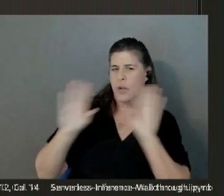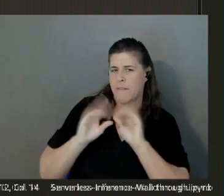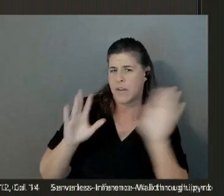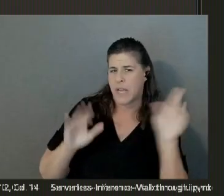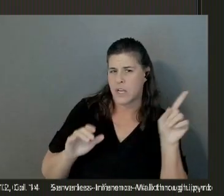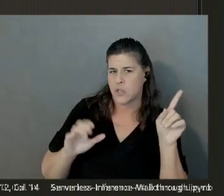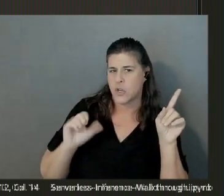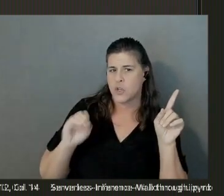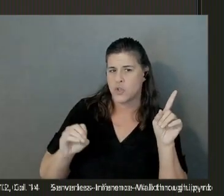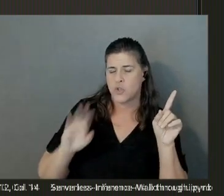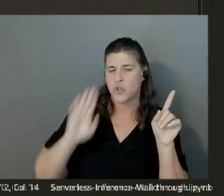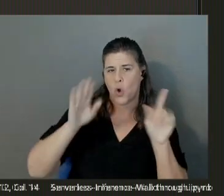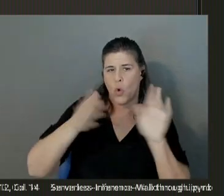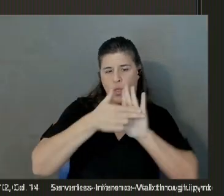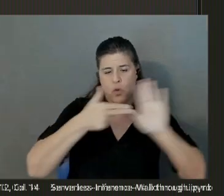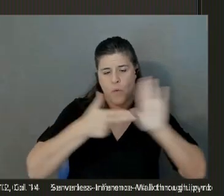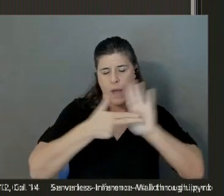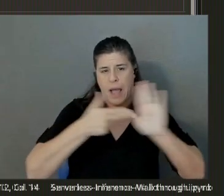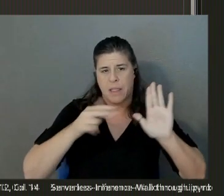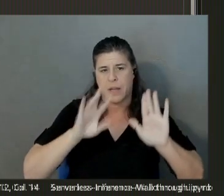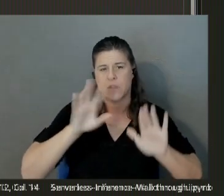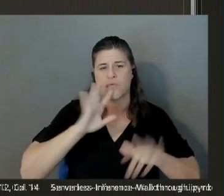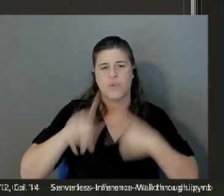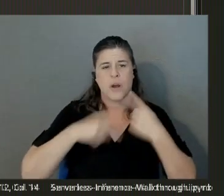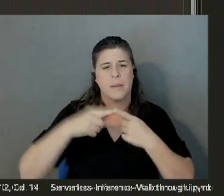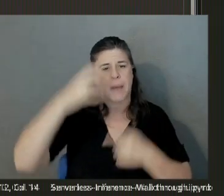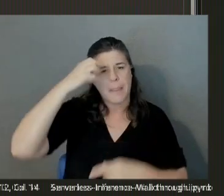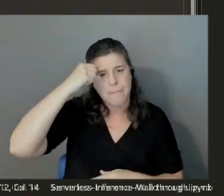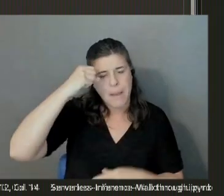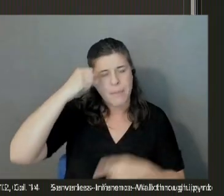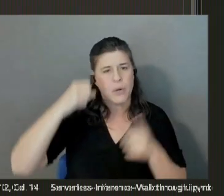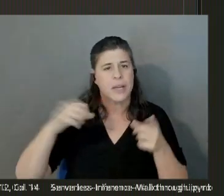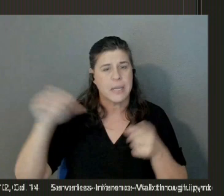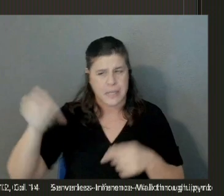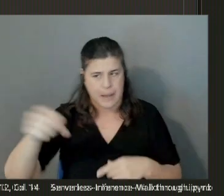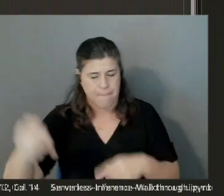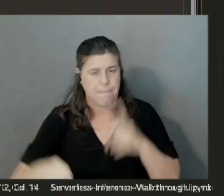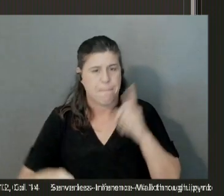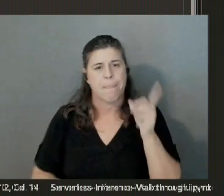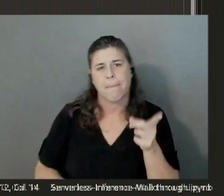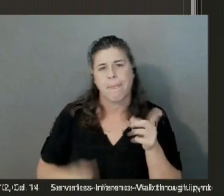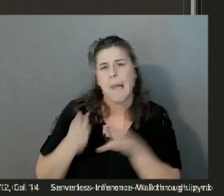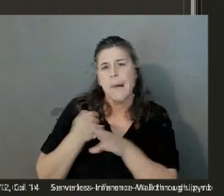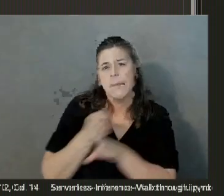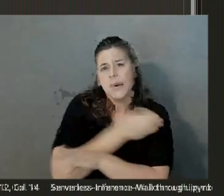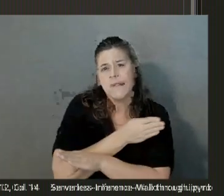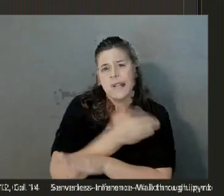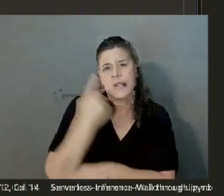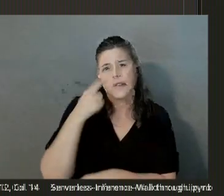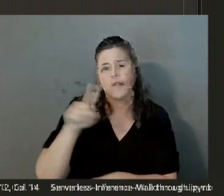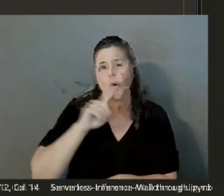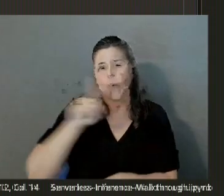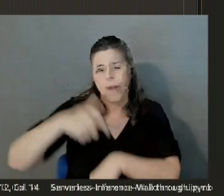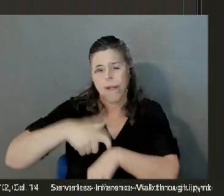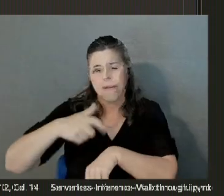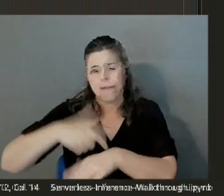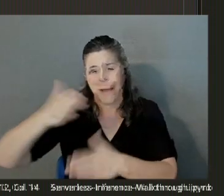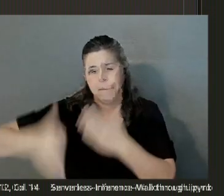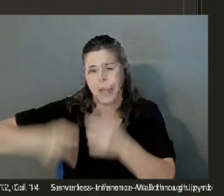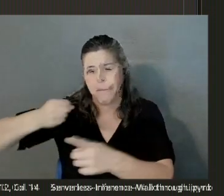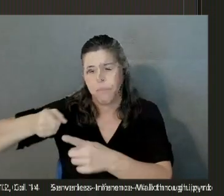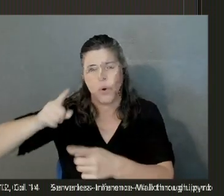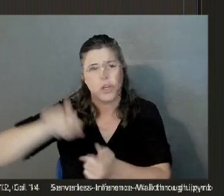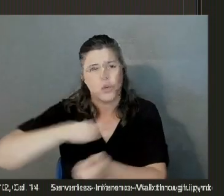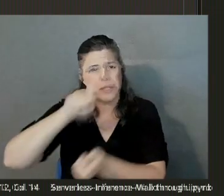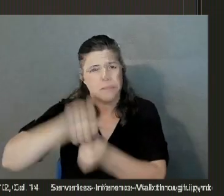highlighted where you talk about the memory... Yep. So previously, for a real-time endpoint, this is where you specified the compute...